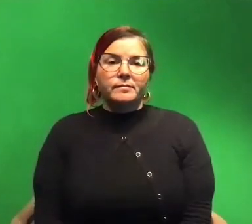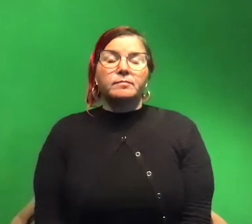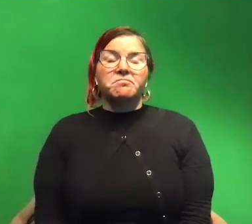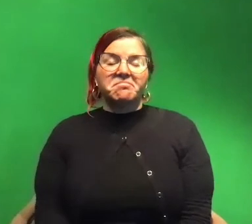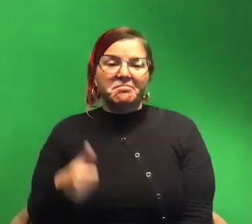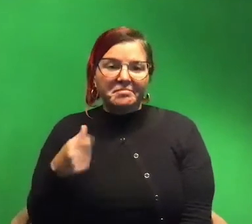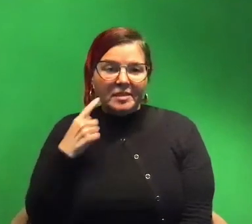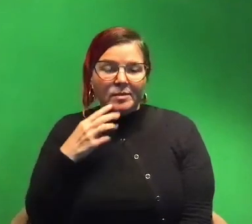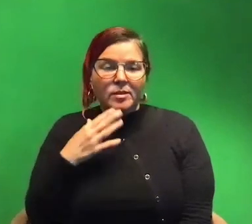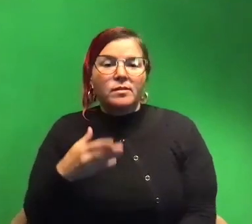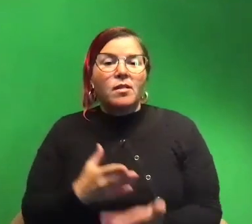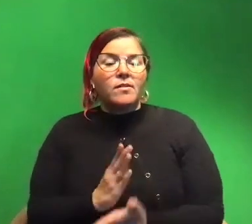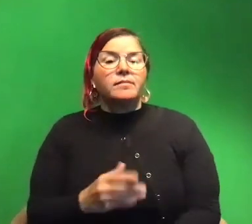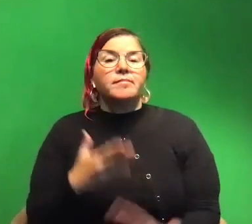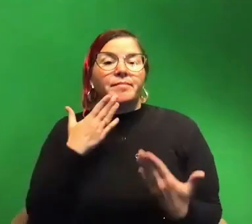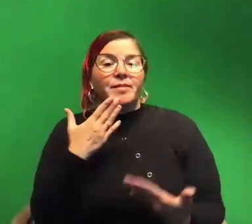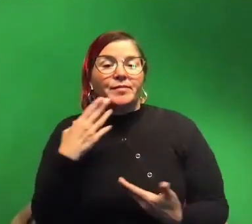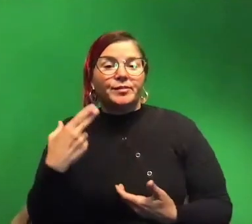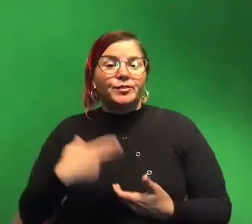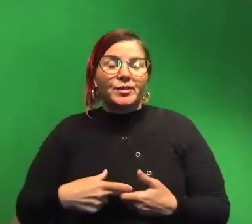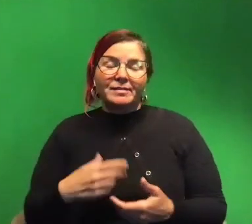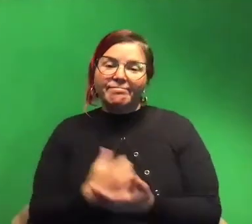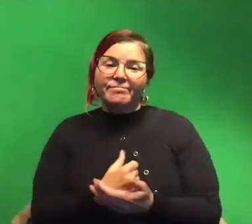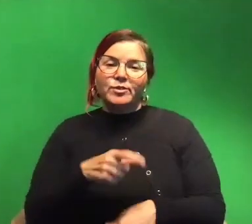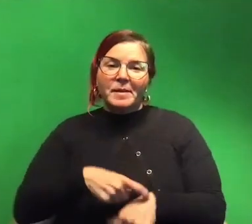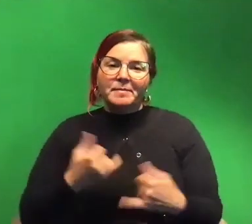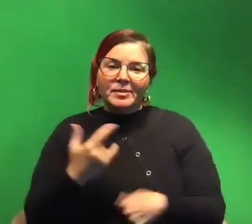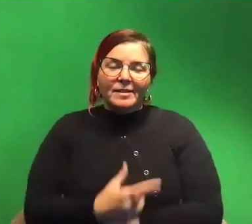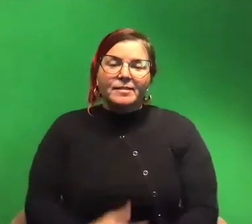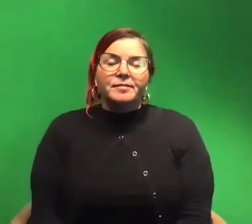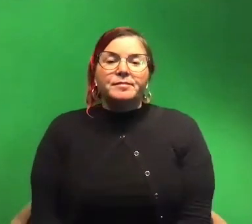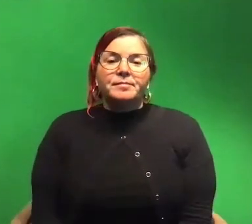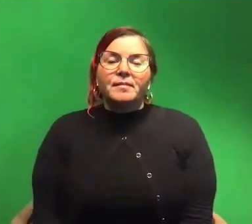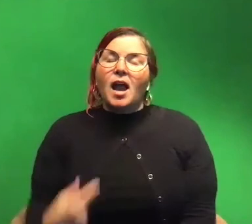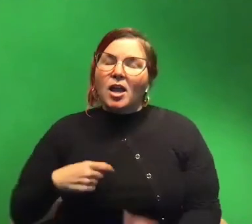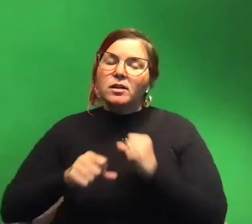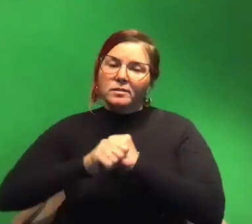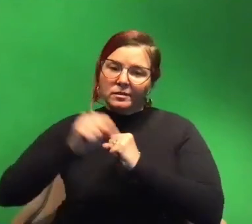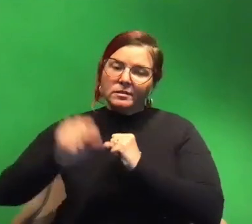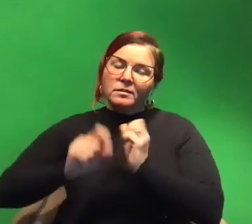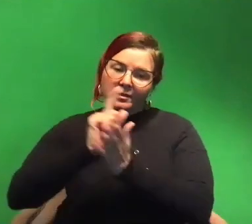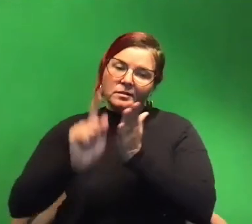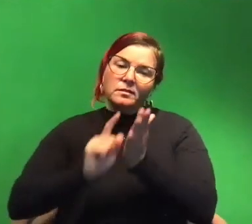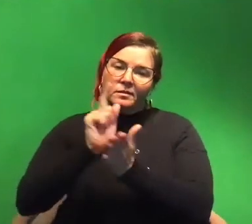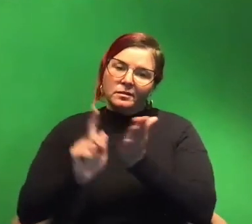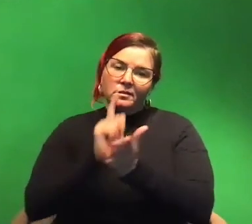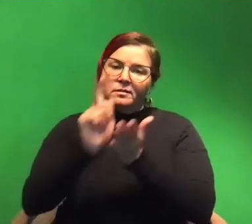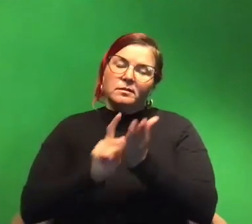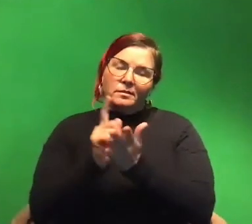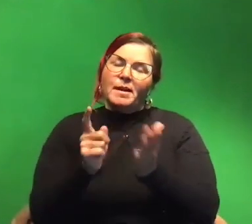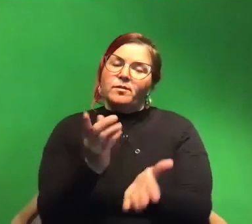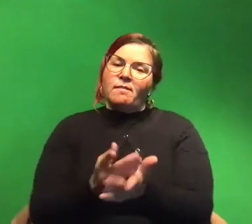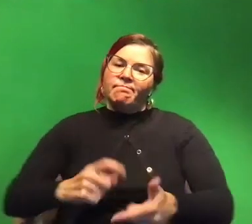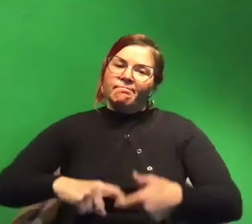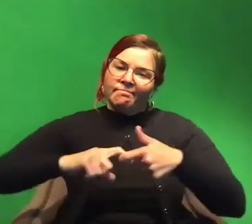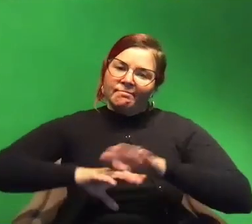um all right well thank you so much for taking the time to talk to us today i could talk about squid for hours and hours but i've gotta stop um